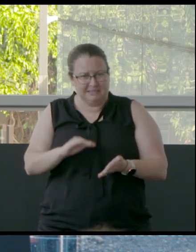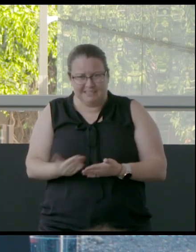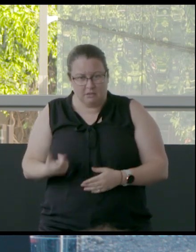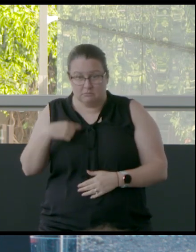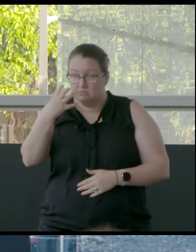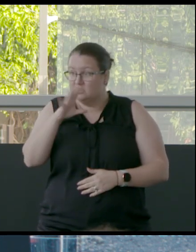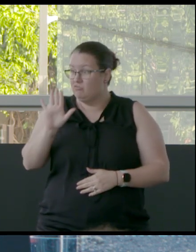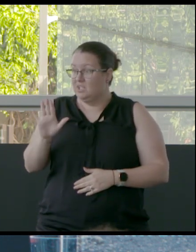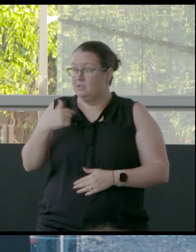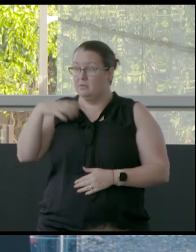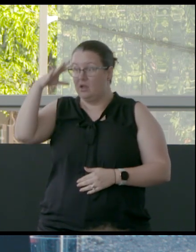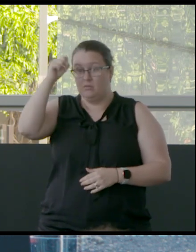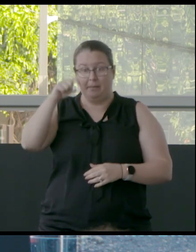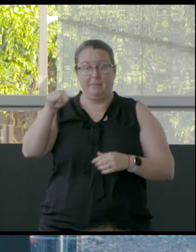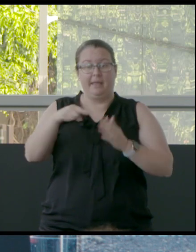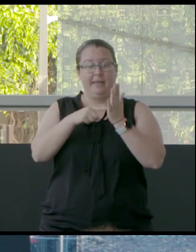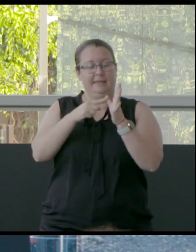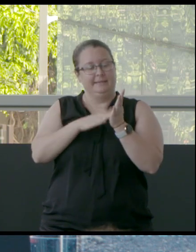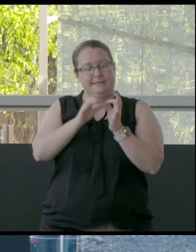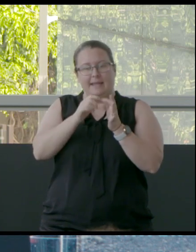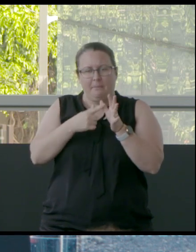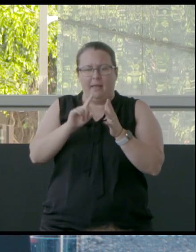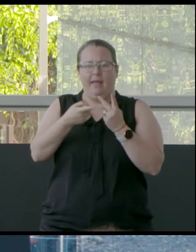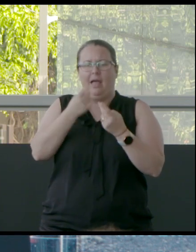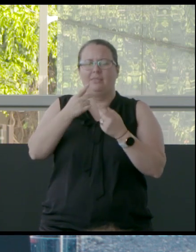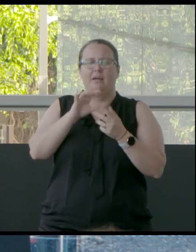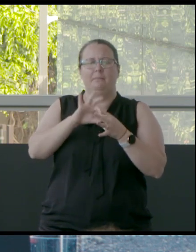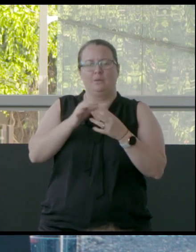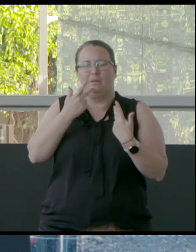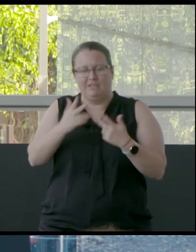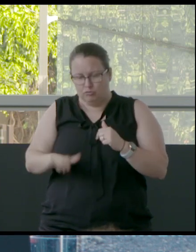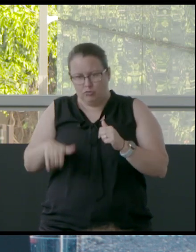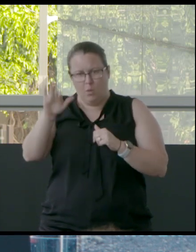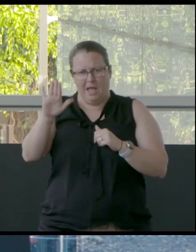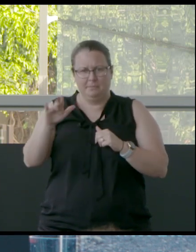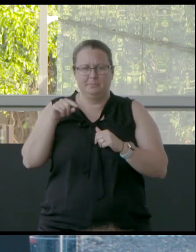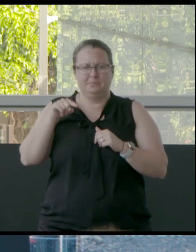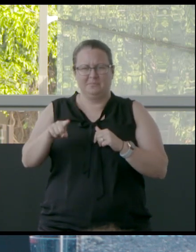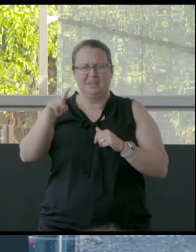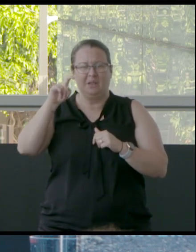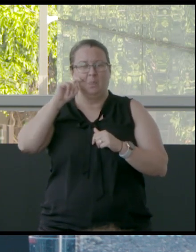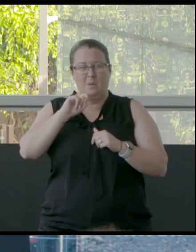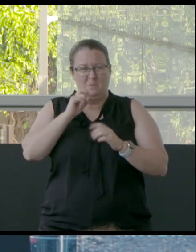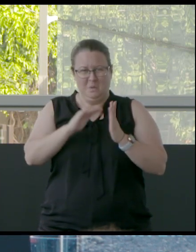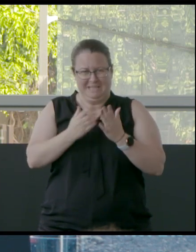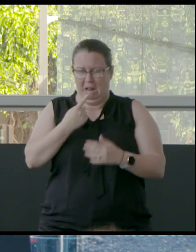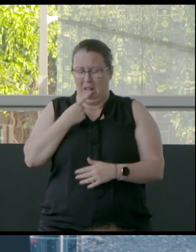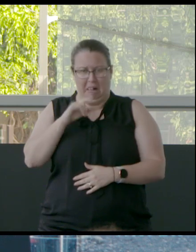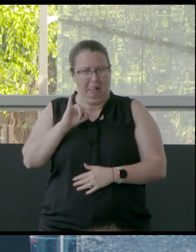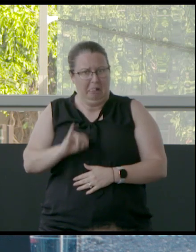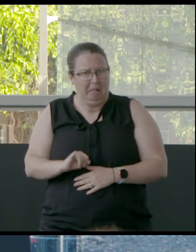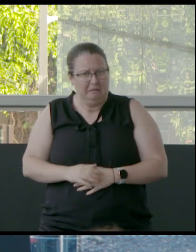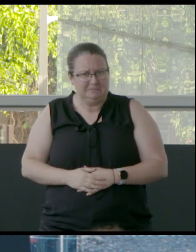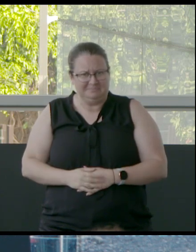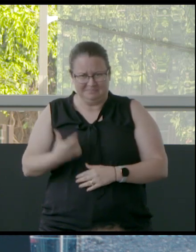I remember, you know, going to Tambo when we would go through and other places too. And a lot of that water really doesn't taste good when